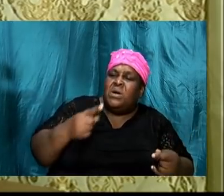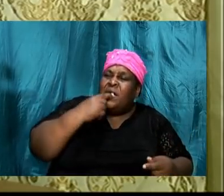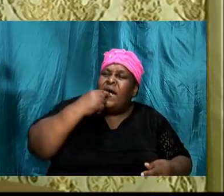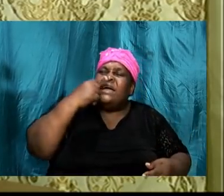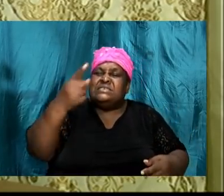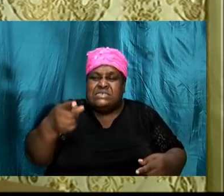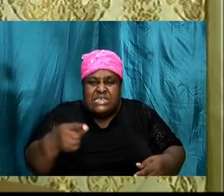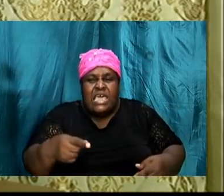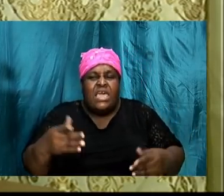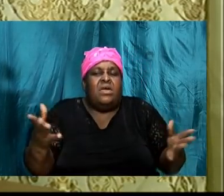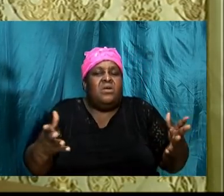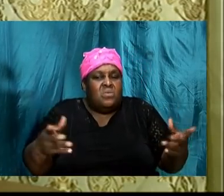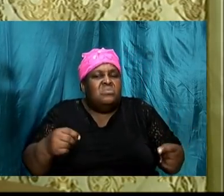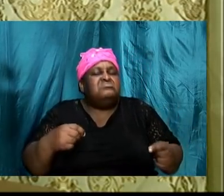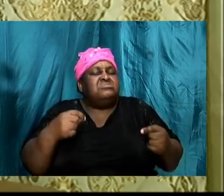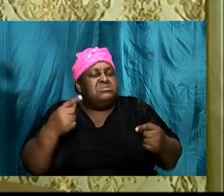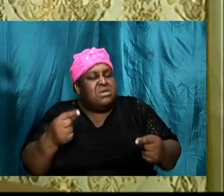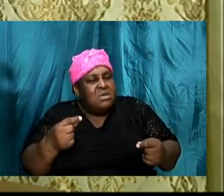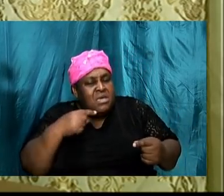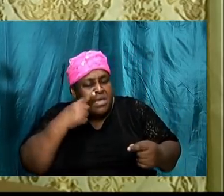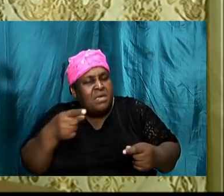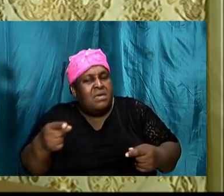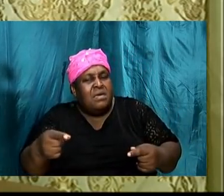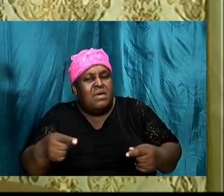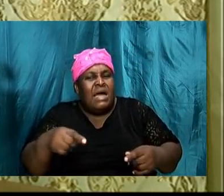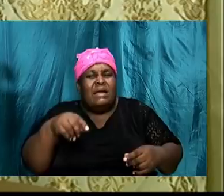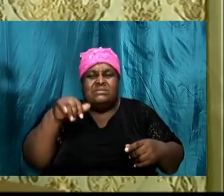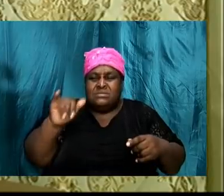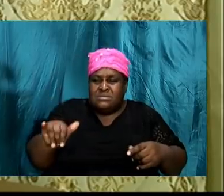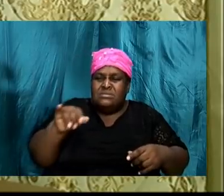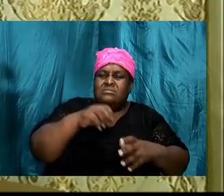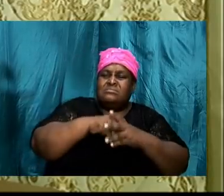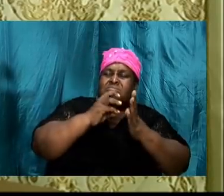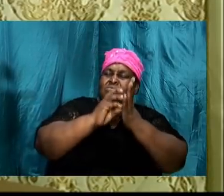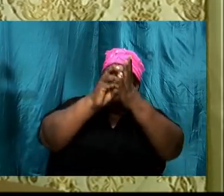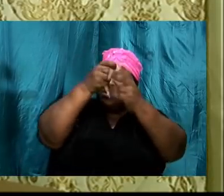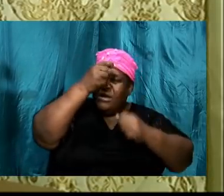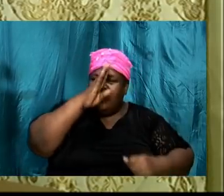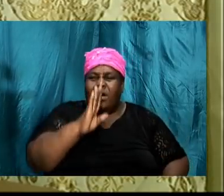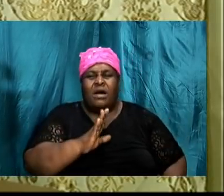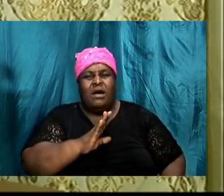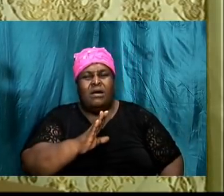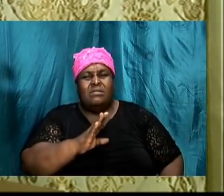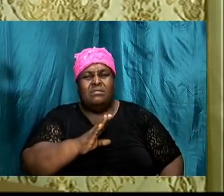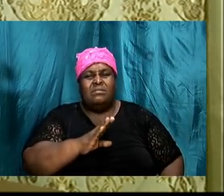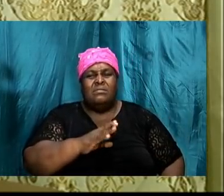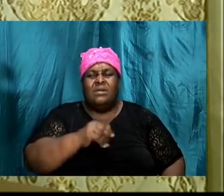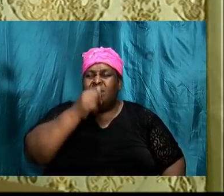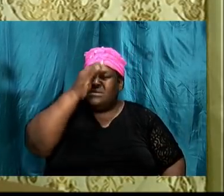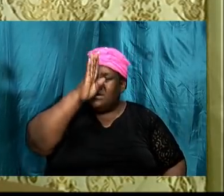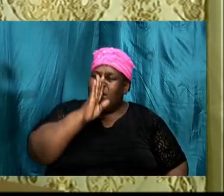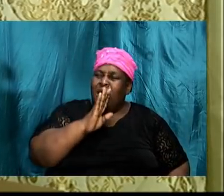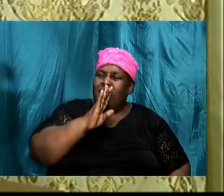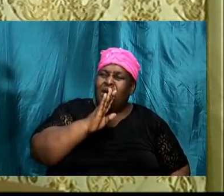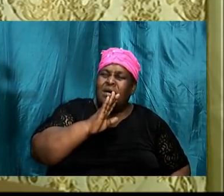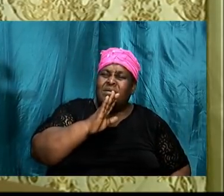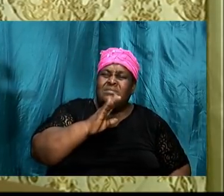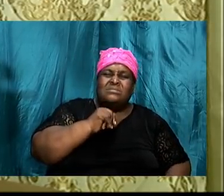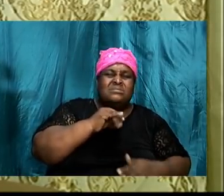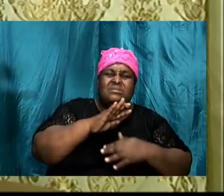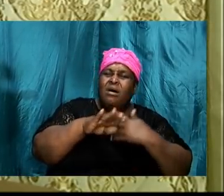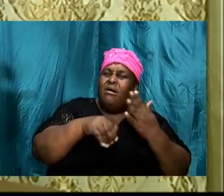the will of Almighty God. And they said this because, you know, God is omniscient, and God knows all things,